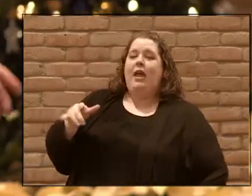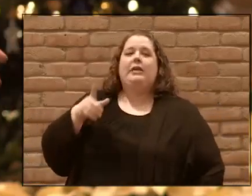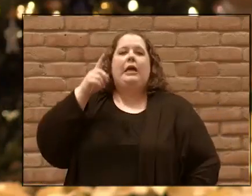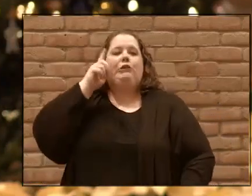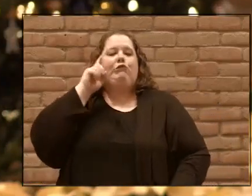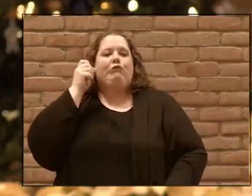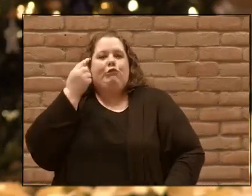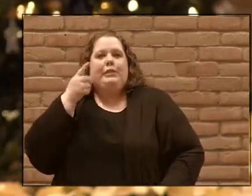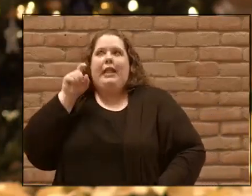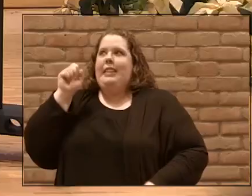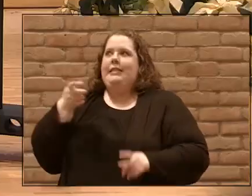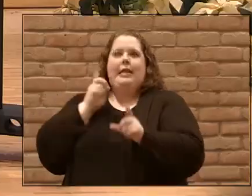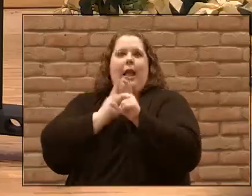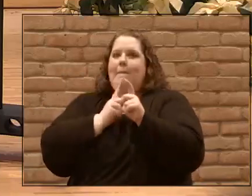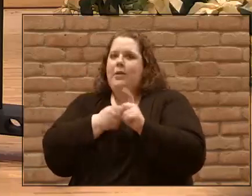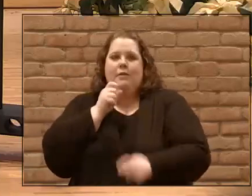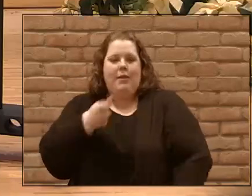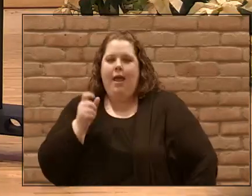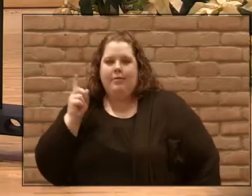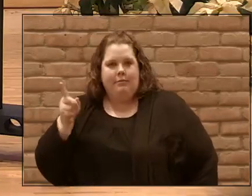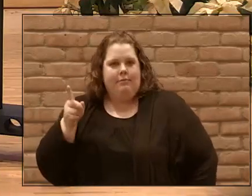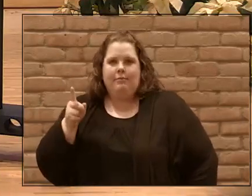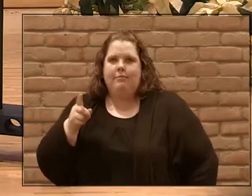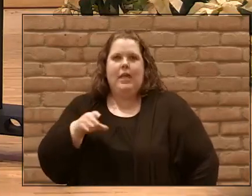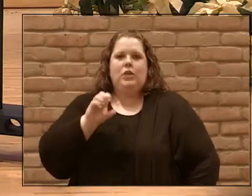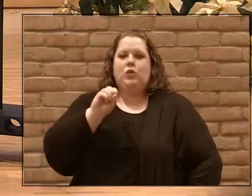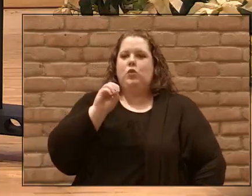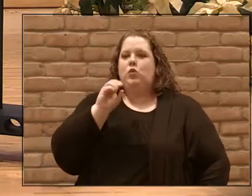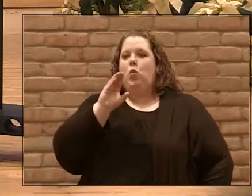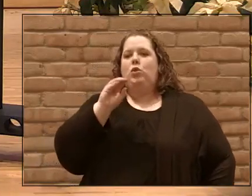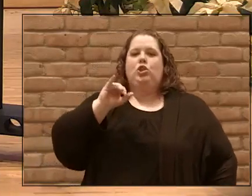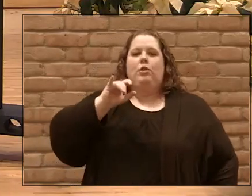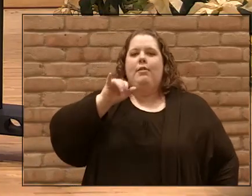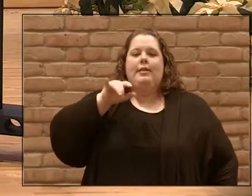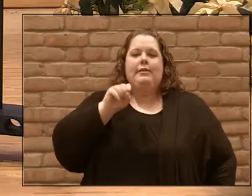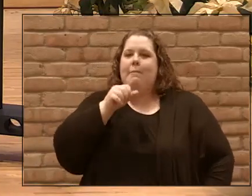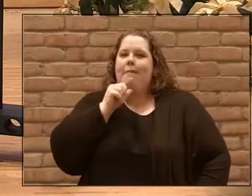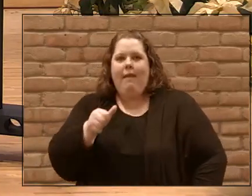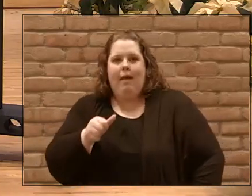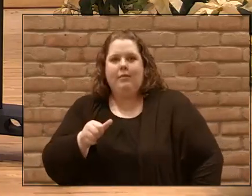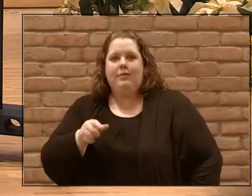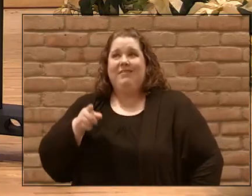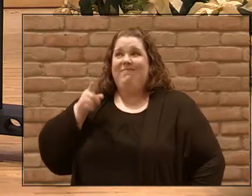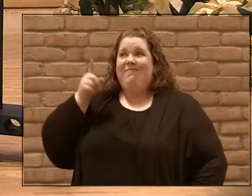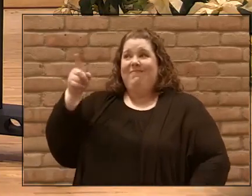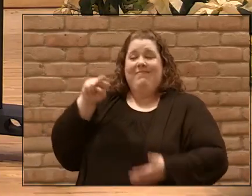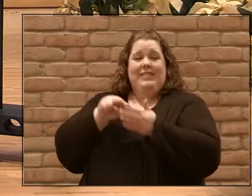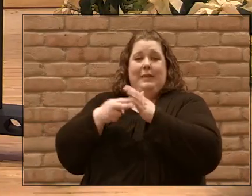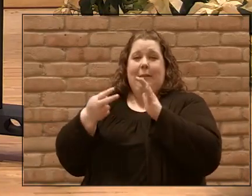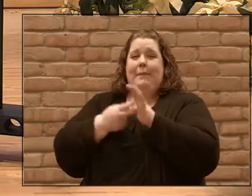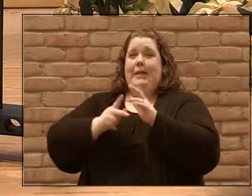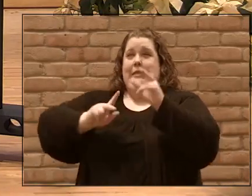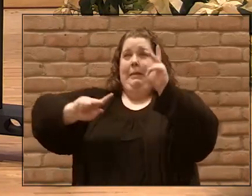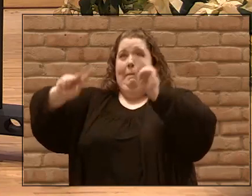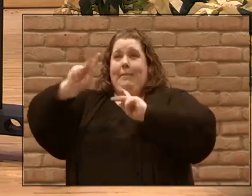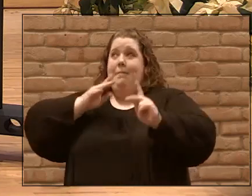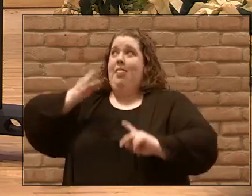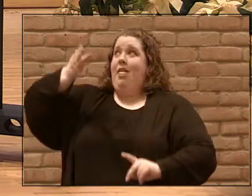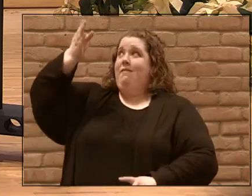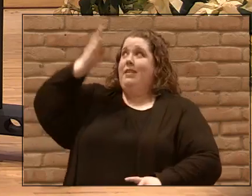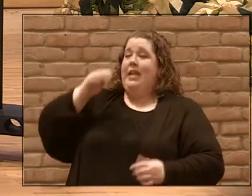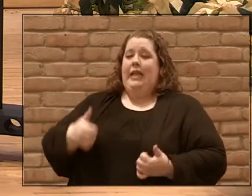socialism. This is the people of God living together as family. And in order to